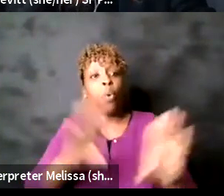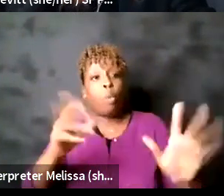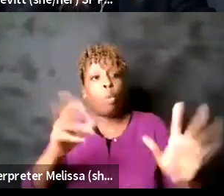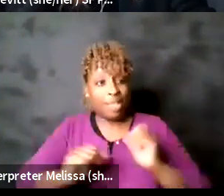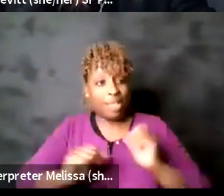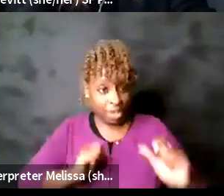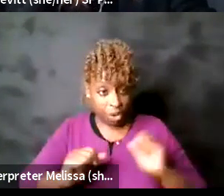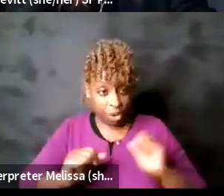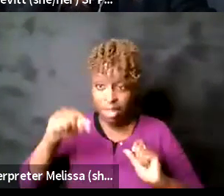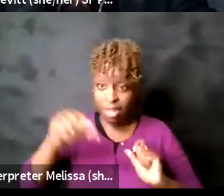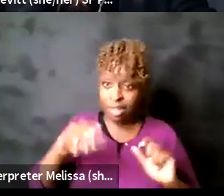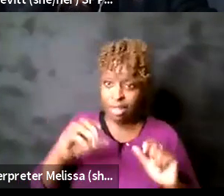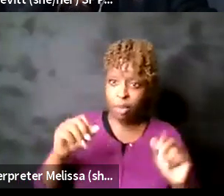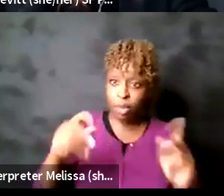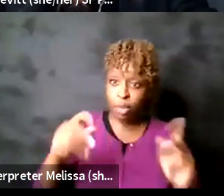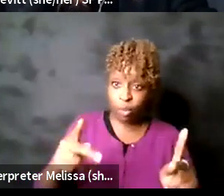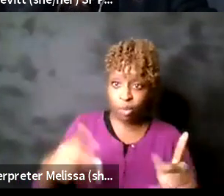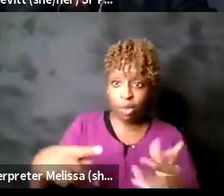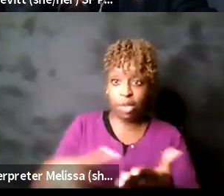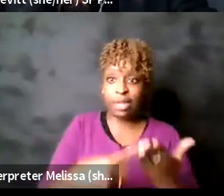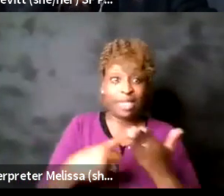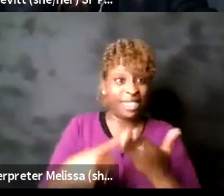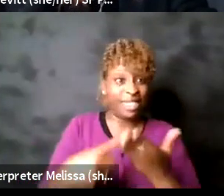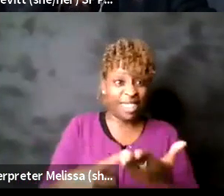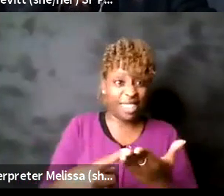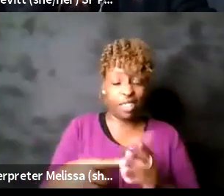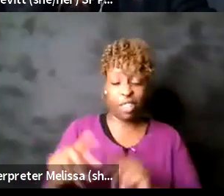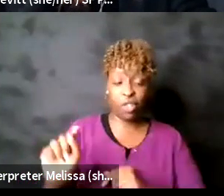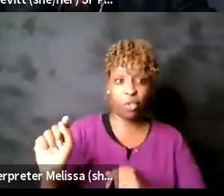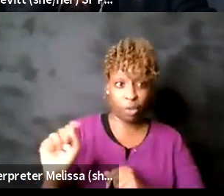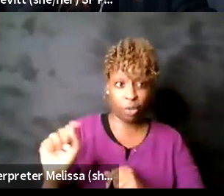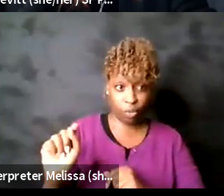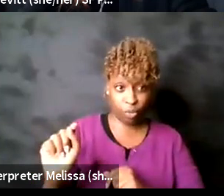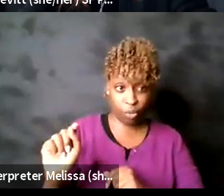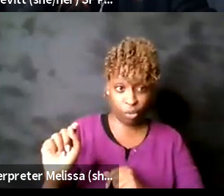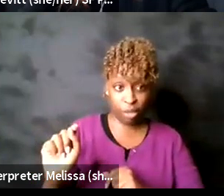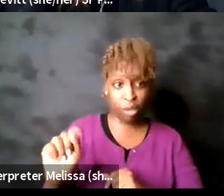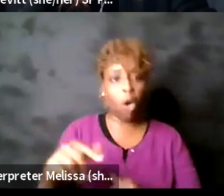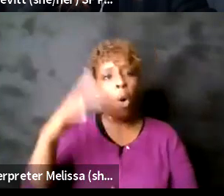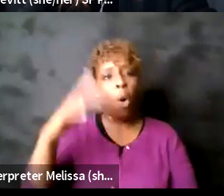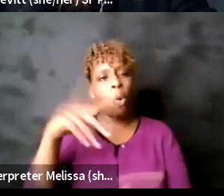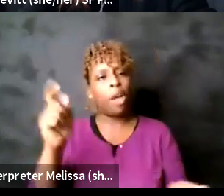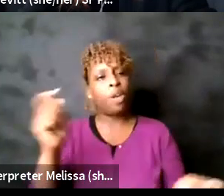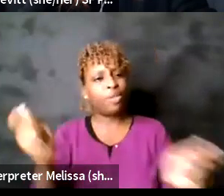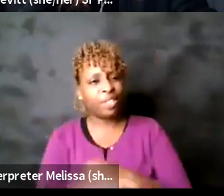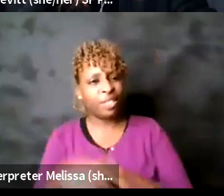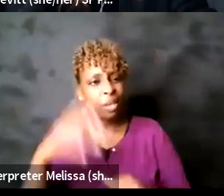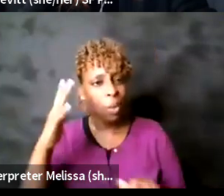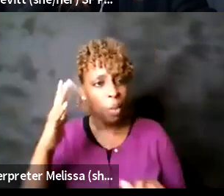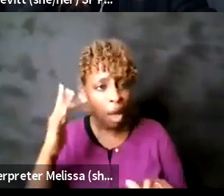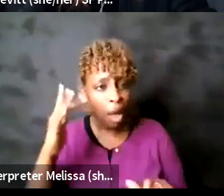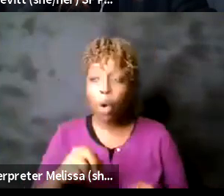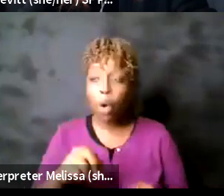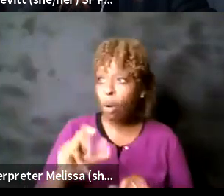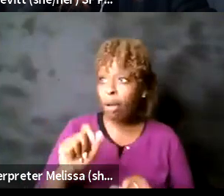the our all gender restrooms a little bit about the reason why we're doing it and along with like when you come to the theater if this is